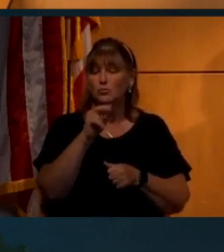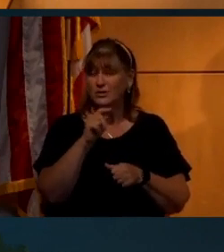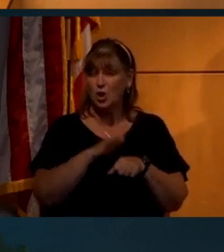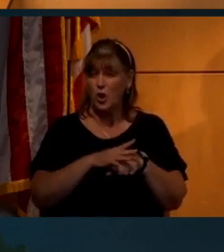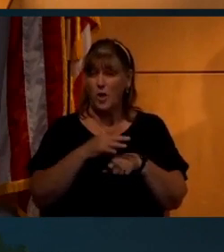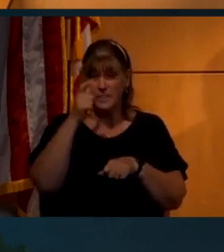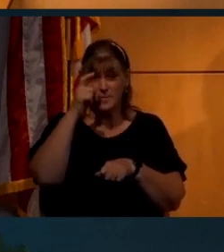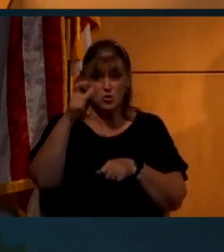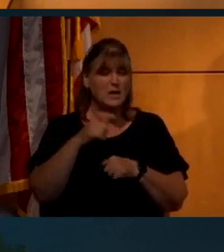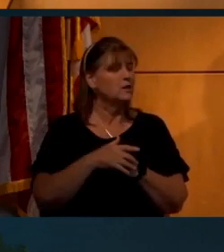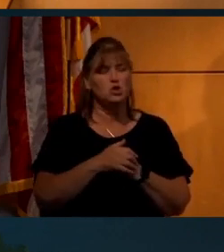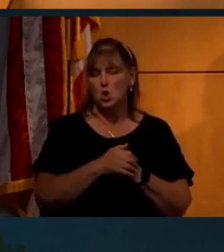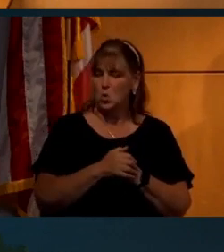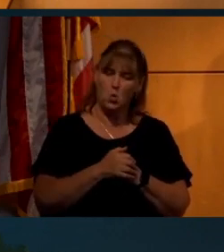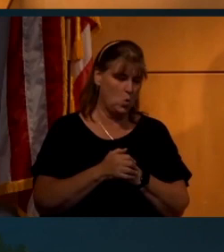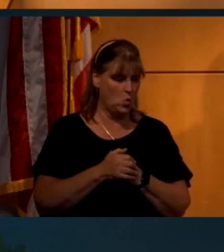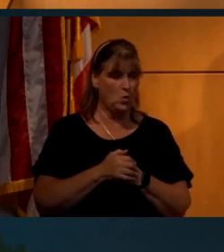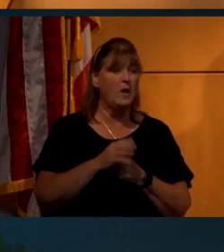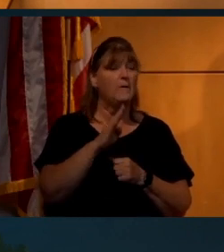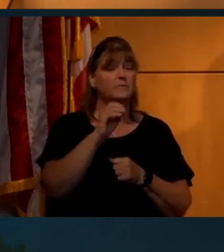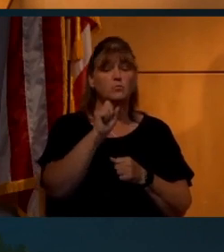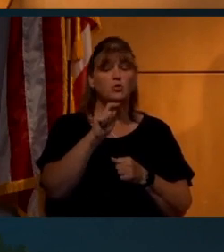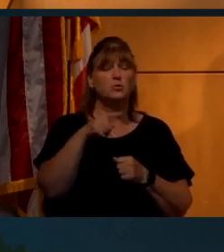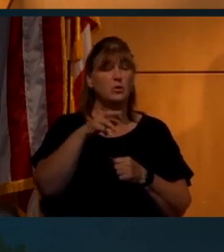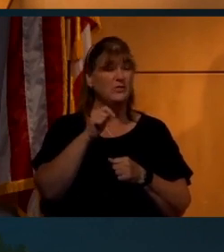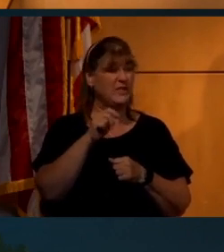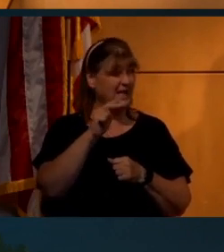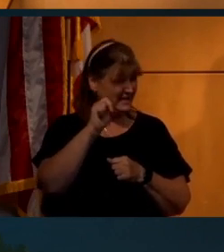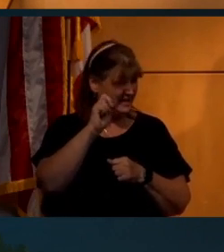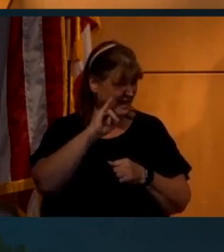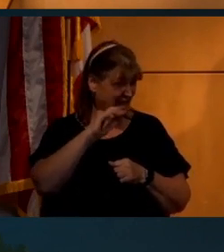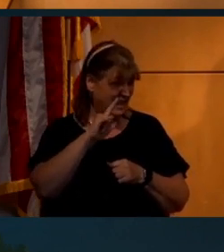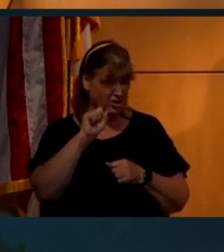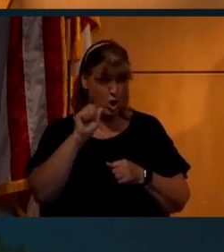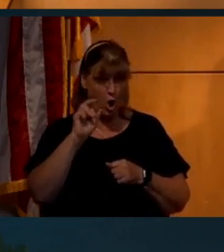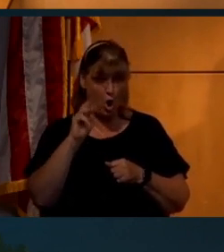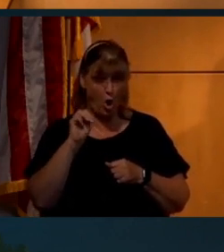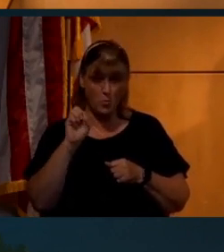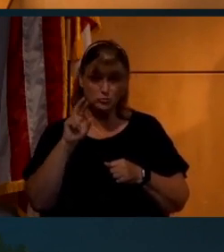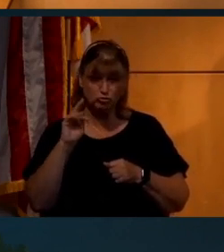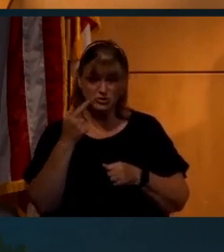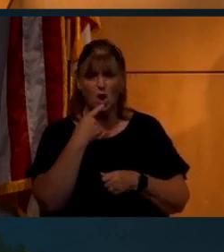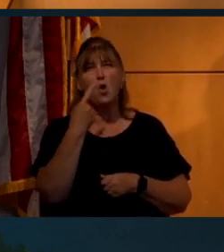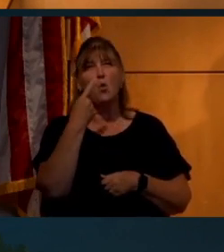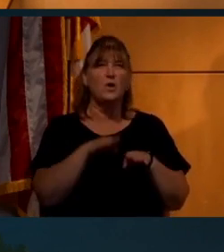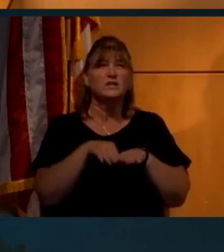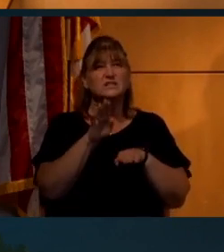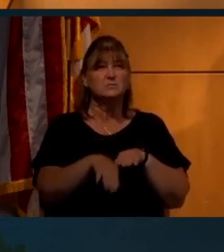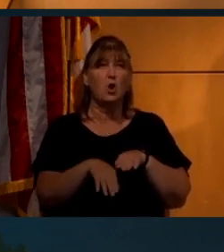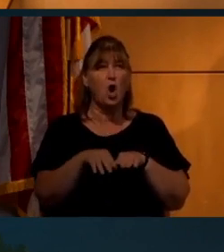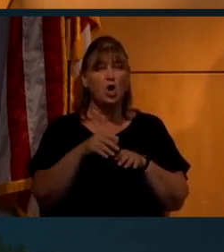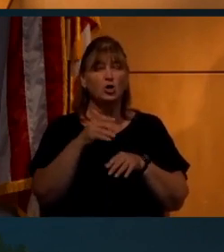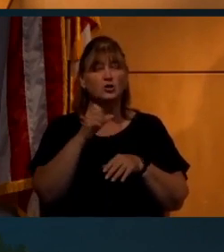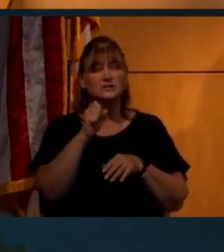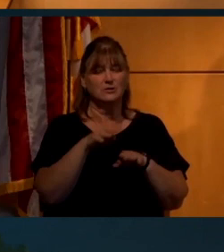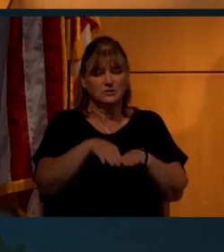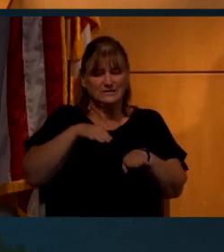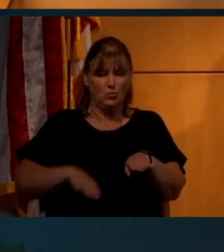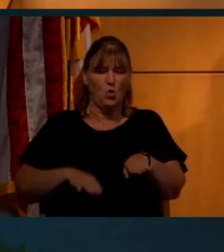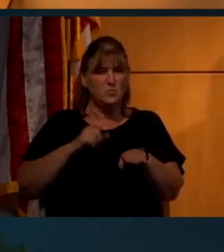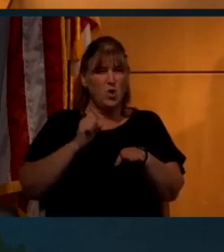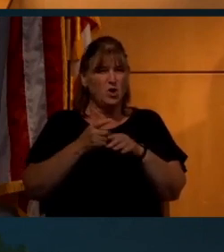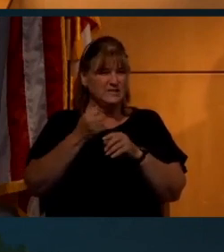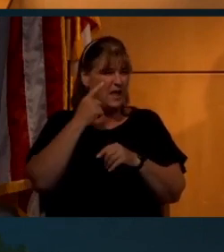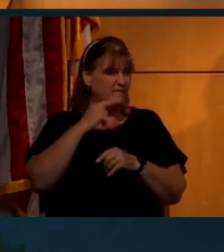not. The boot print that Neil Armstrong made when he said one small step for a man, that's probably gone,